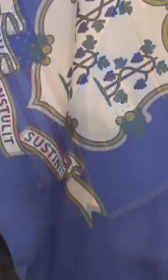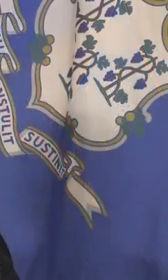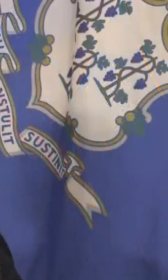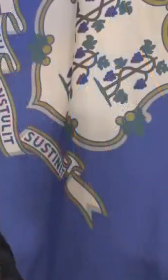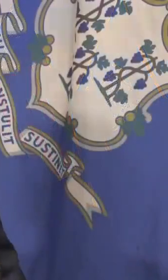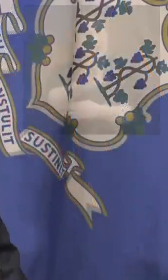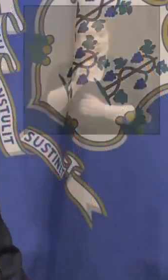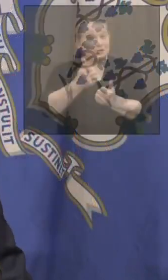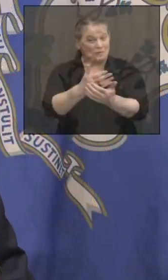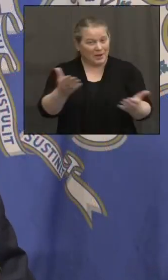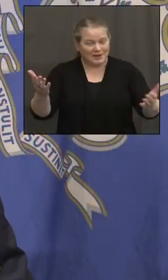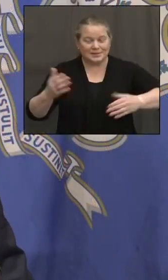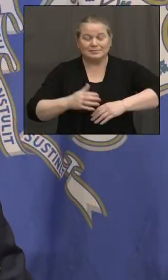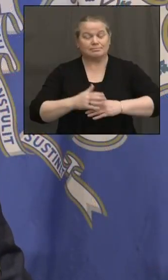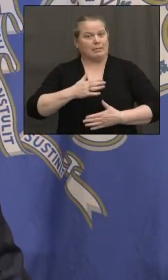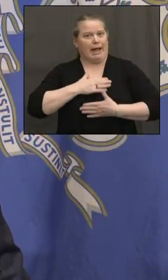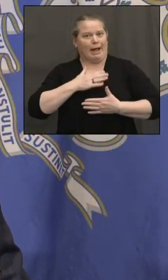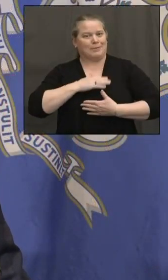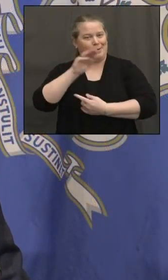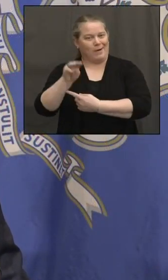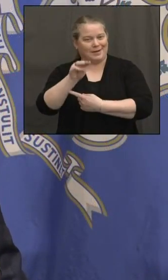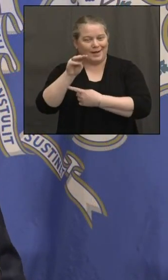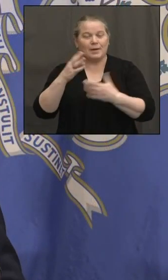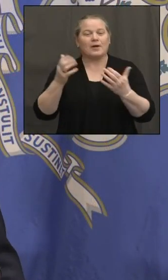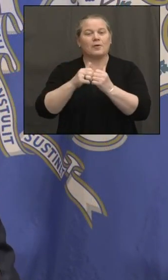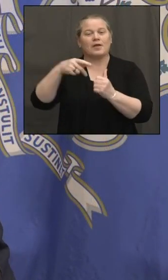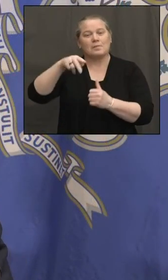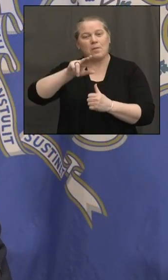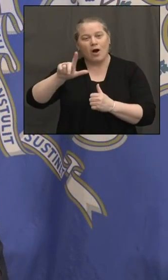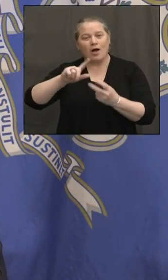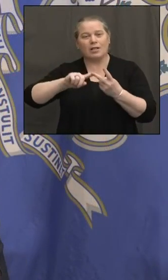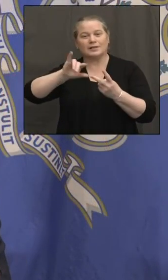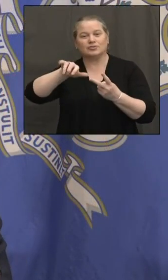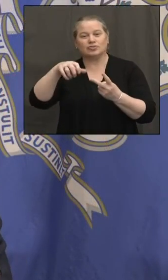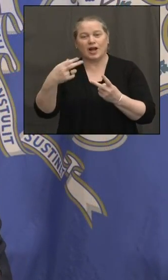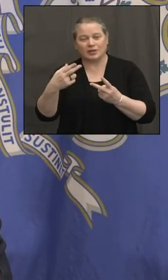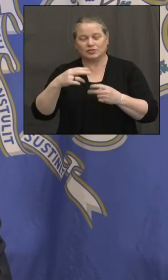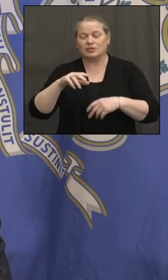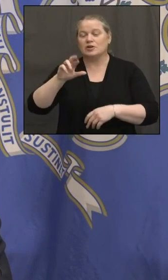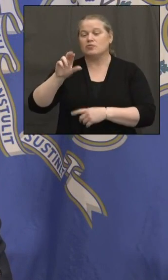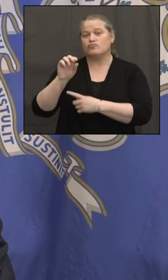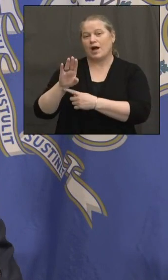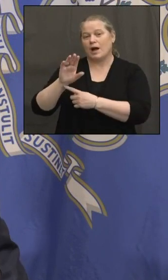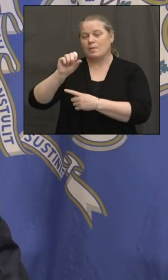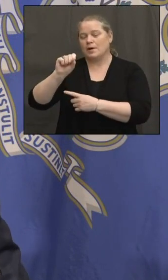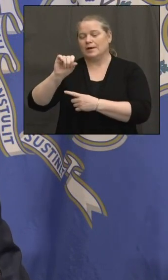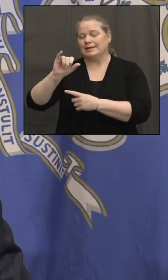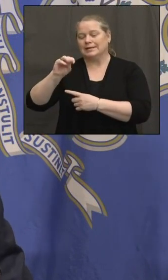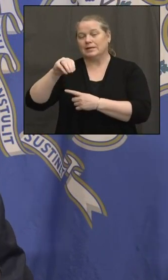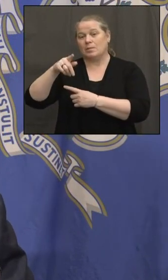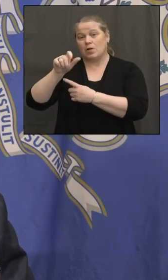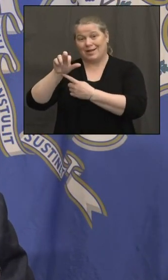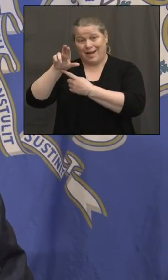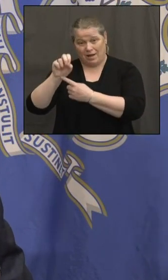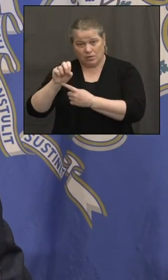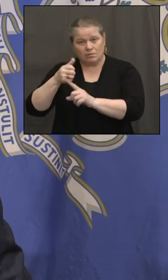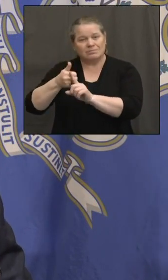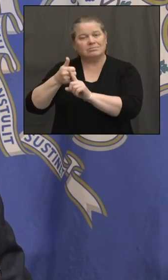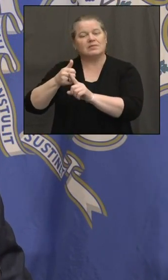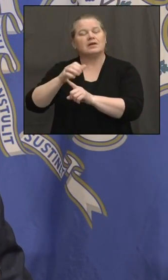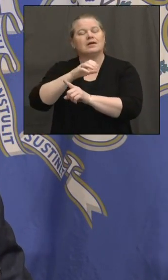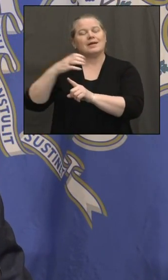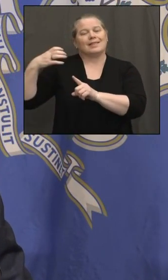Good afternoon, everybody. Happy Monday. Here with Paul and Josh and Rob Simmelkler. Rob is the chairman of the Connecticut Lottery